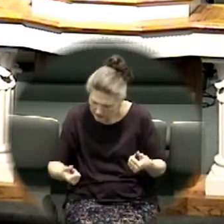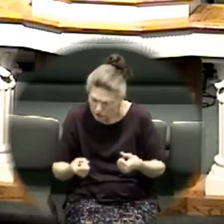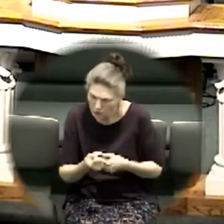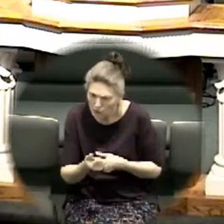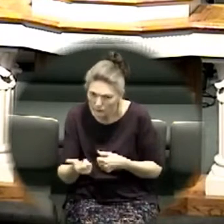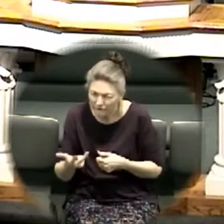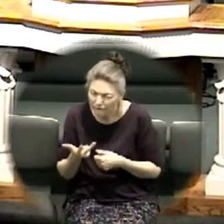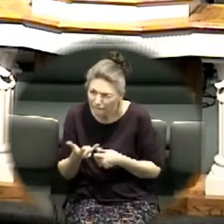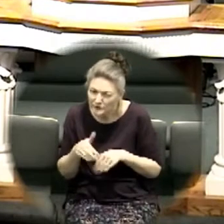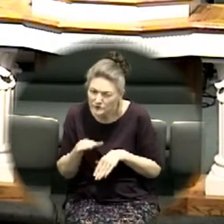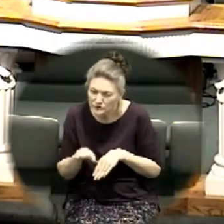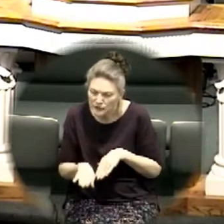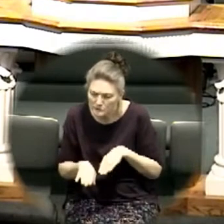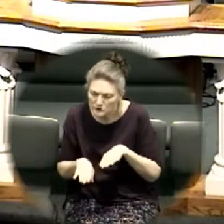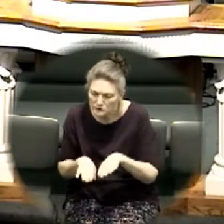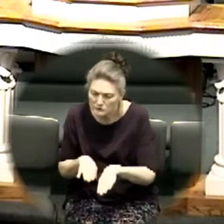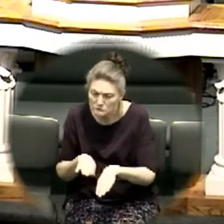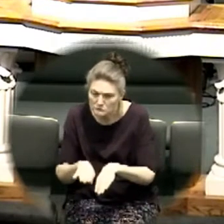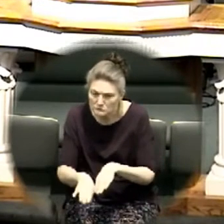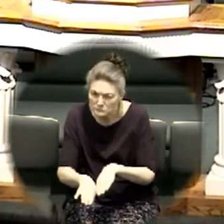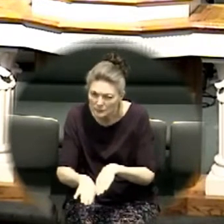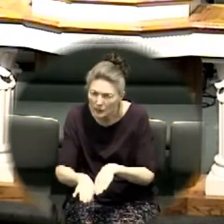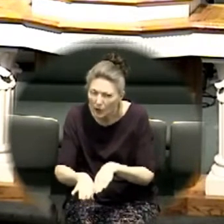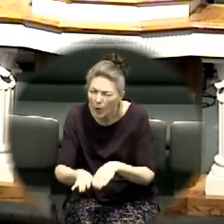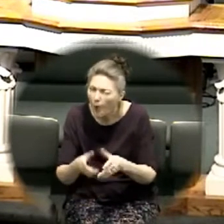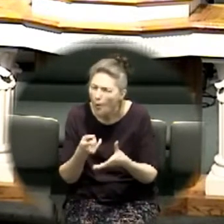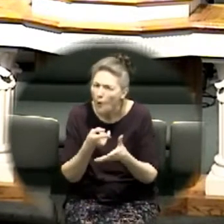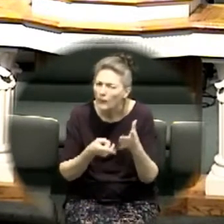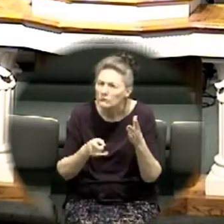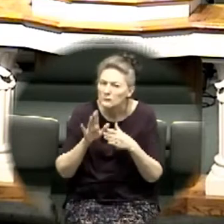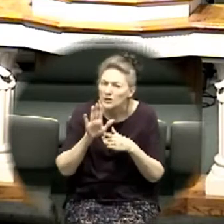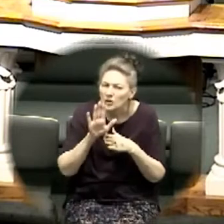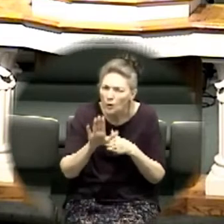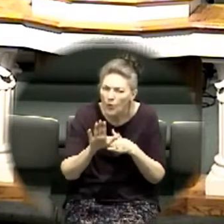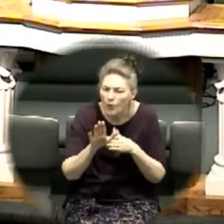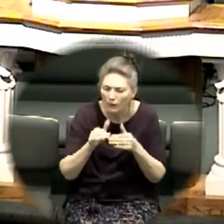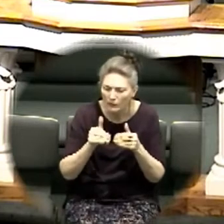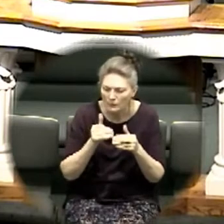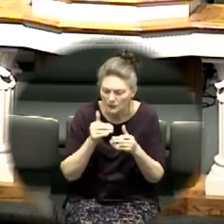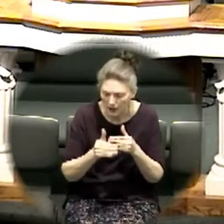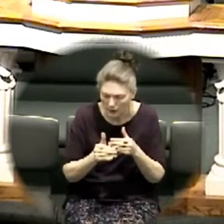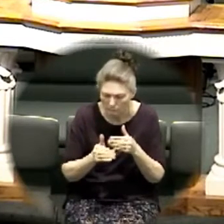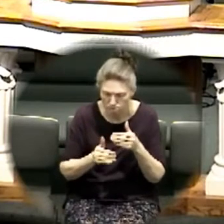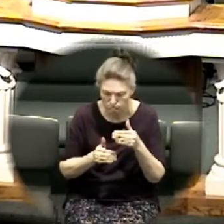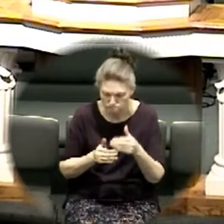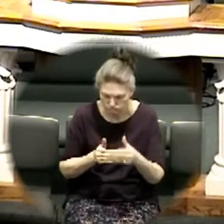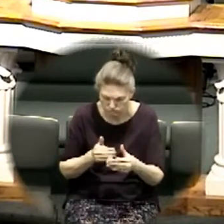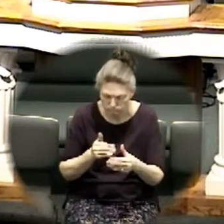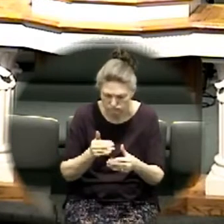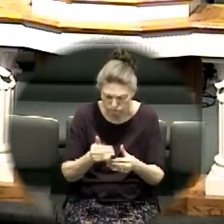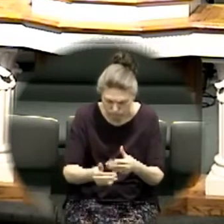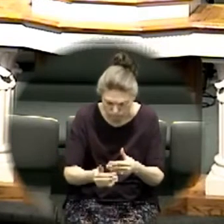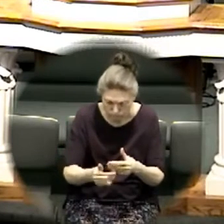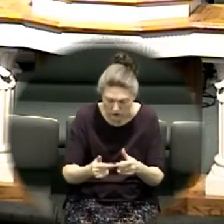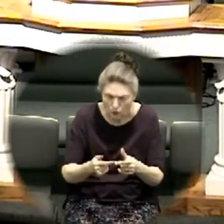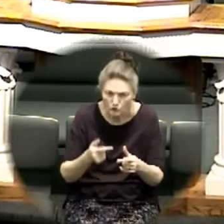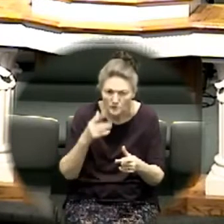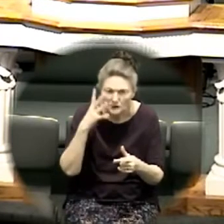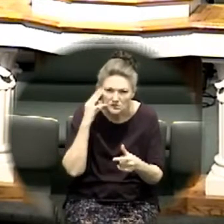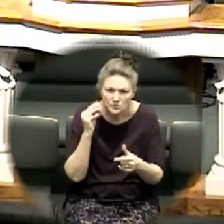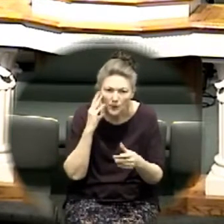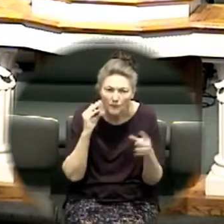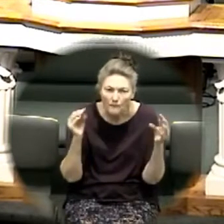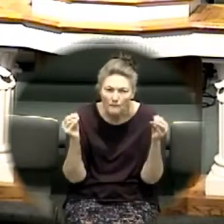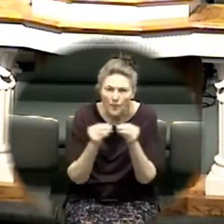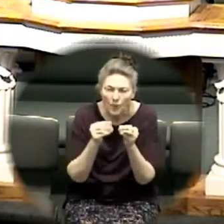steps what is your next step to experience like sister Goff said more of